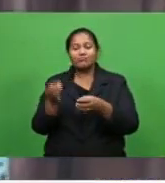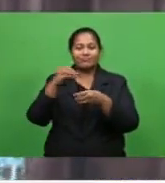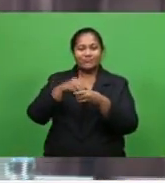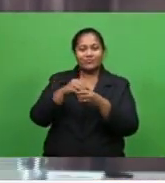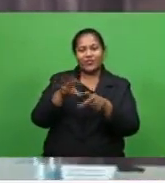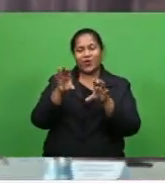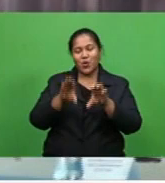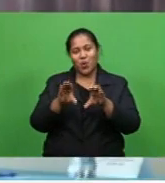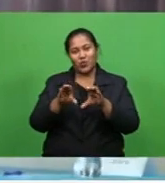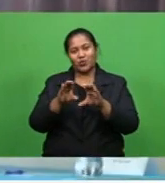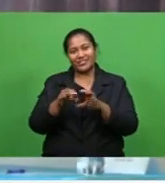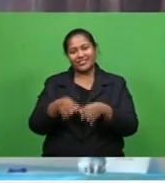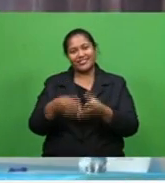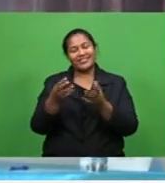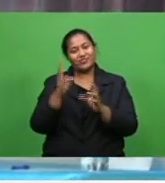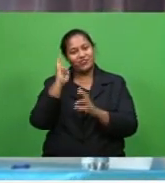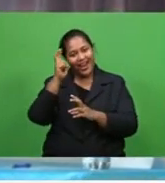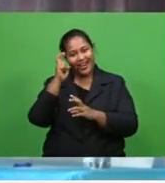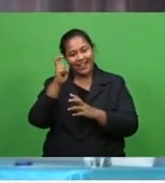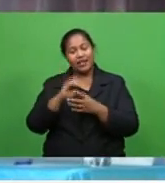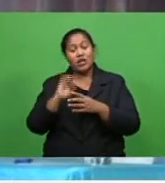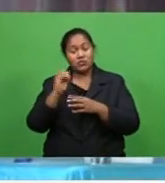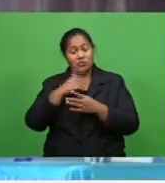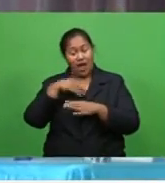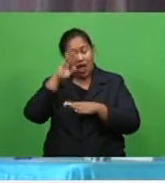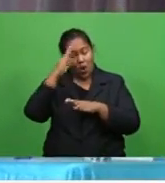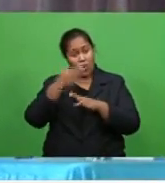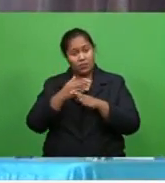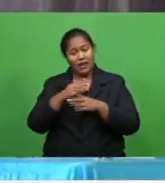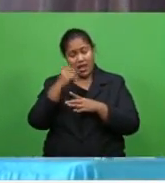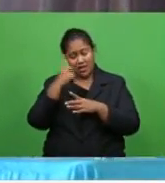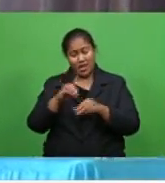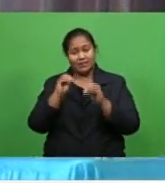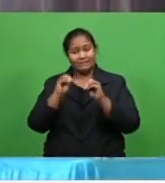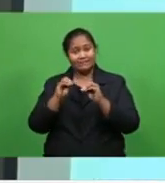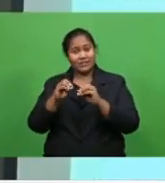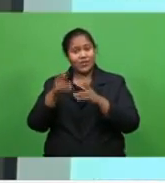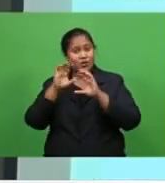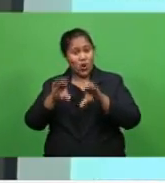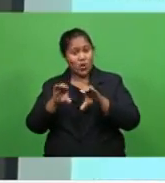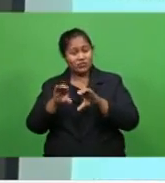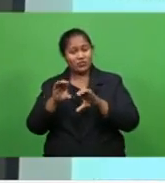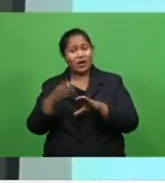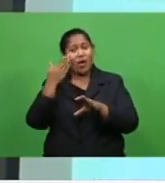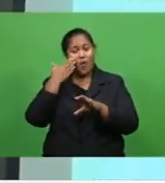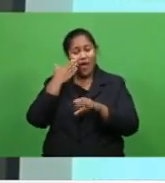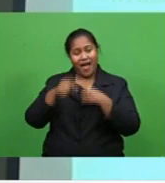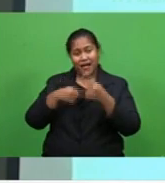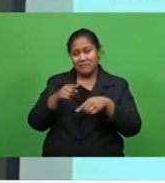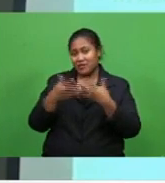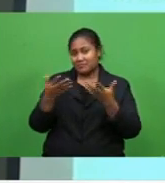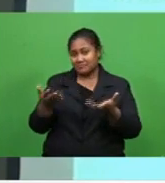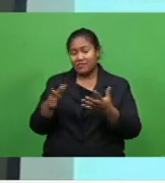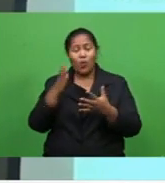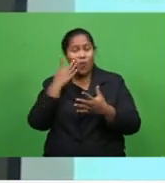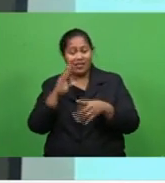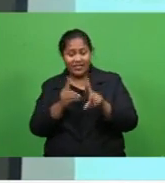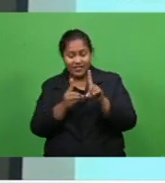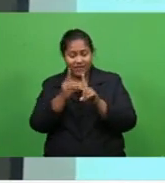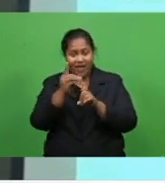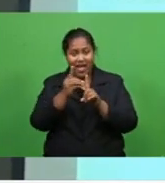routines I hope I can make the coaches here aware of what is important when they are developing